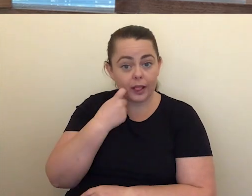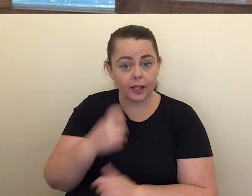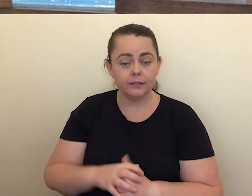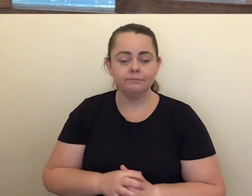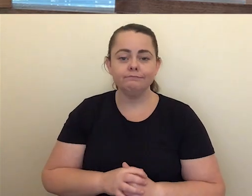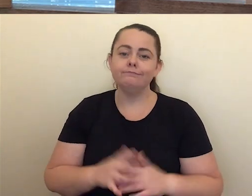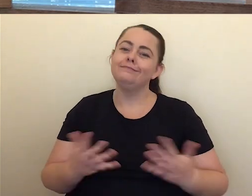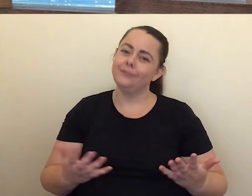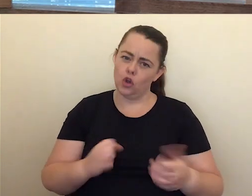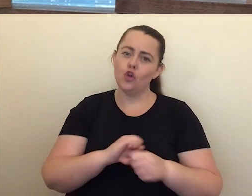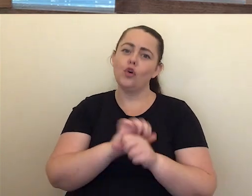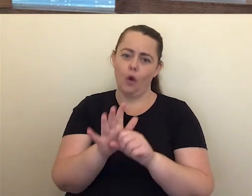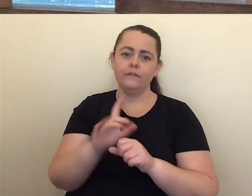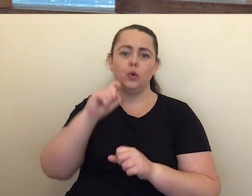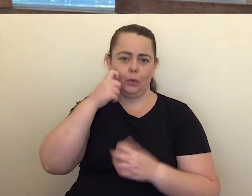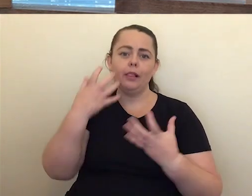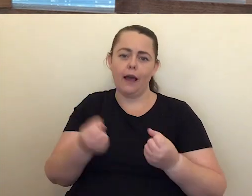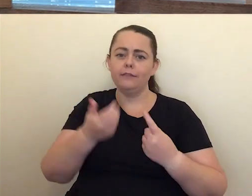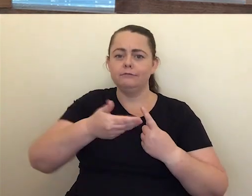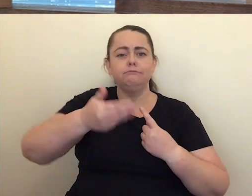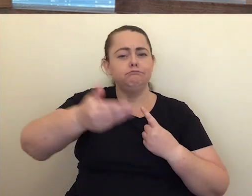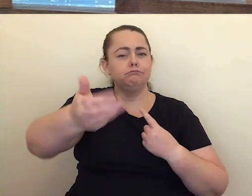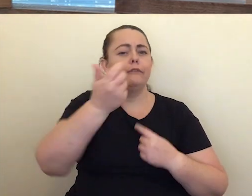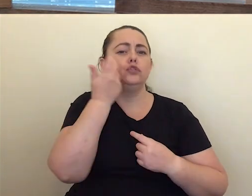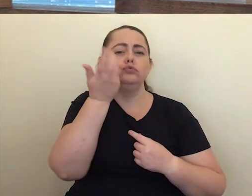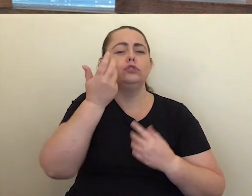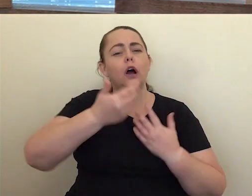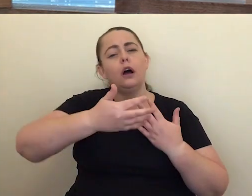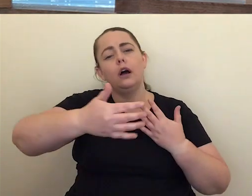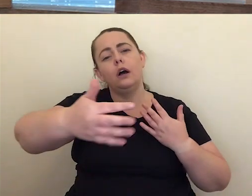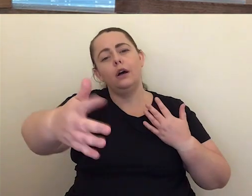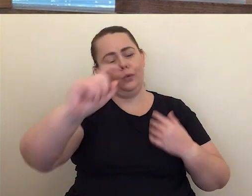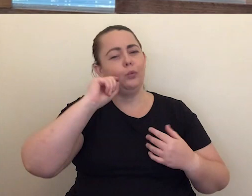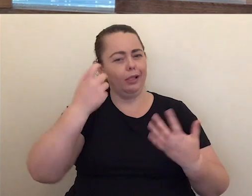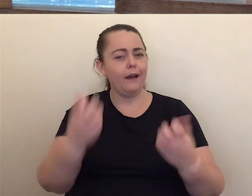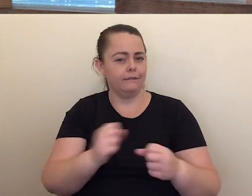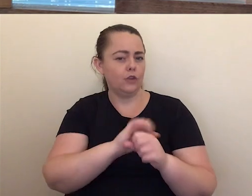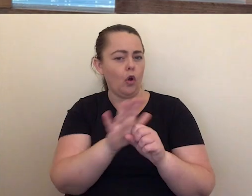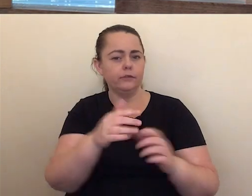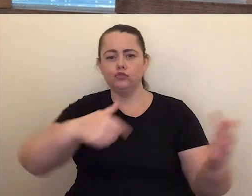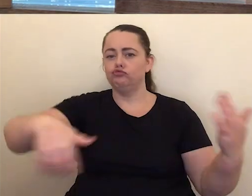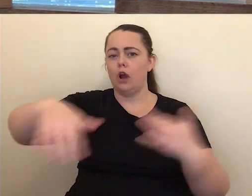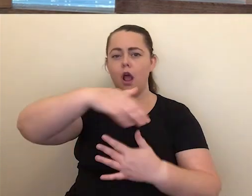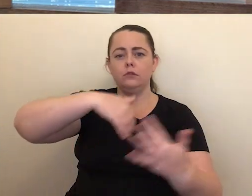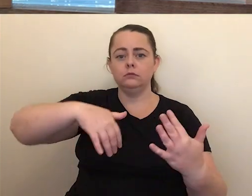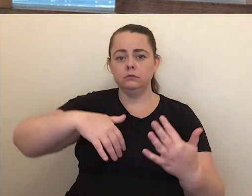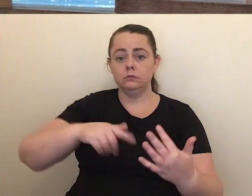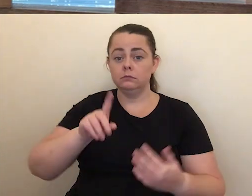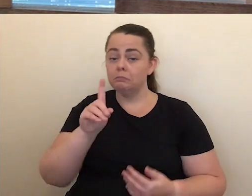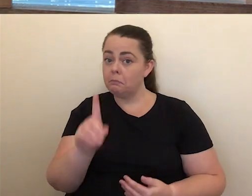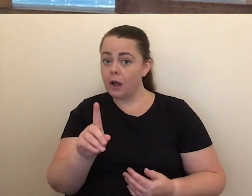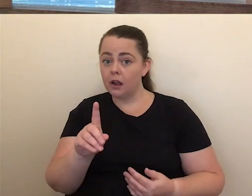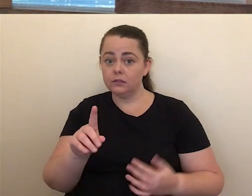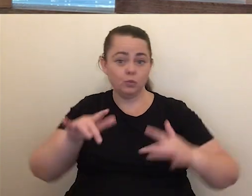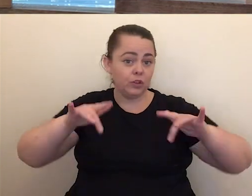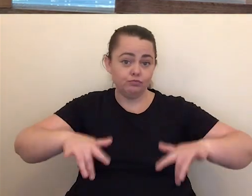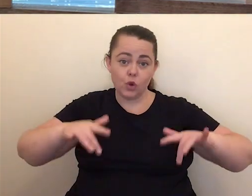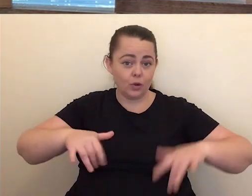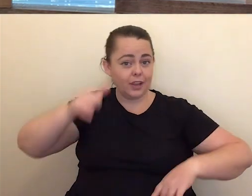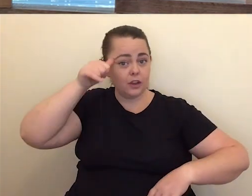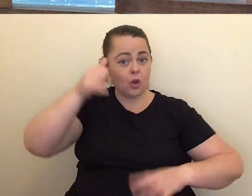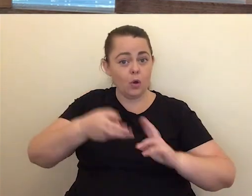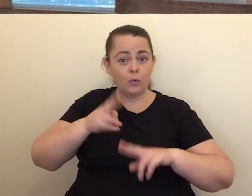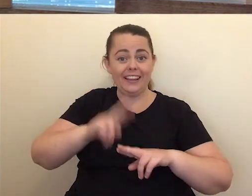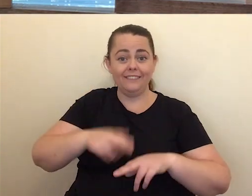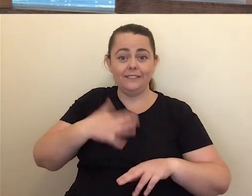with us for many years into the future. But it's not really known yet how often and how regularly that we will need further